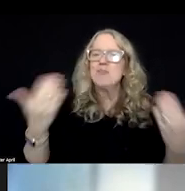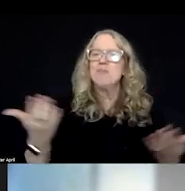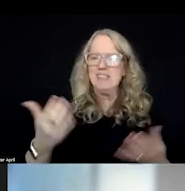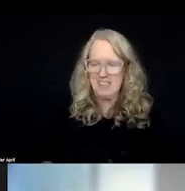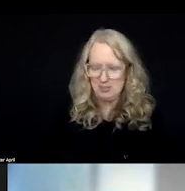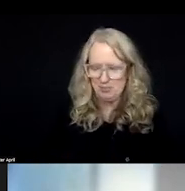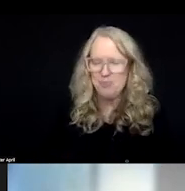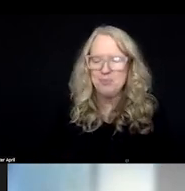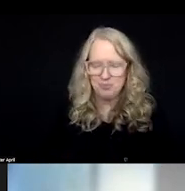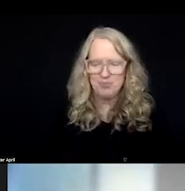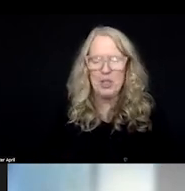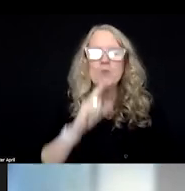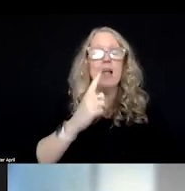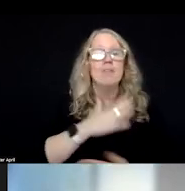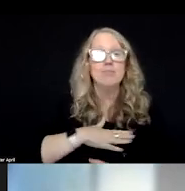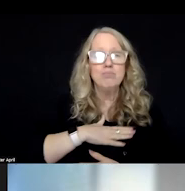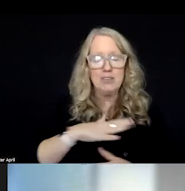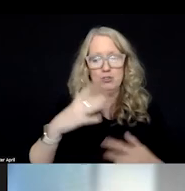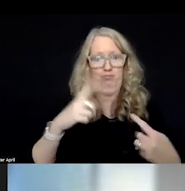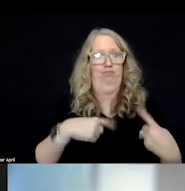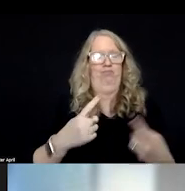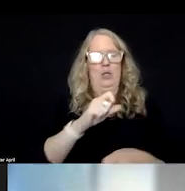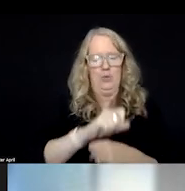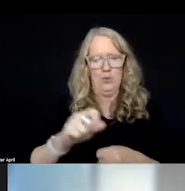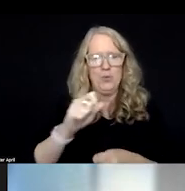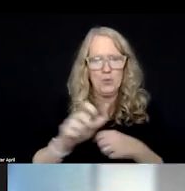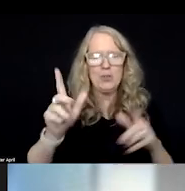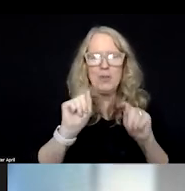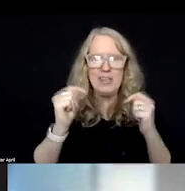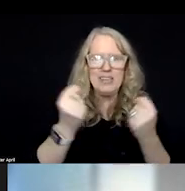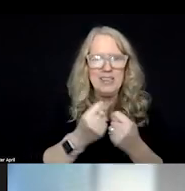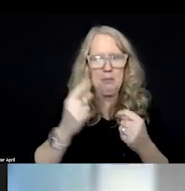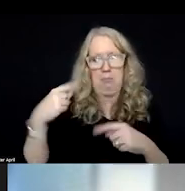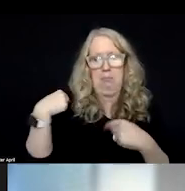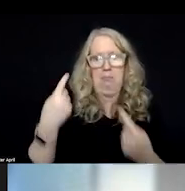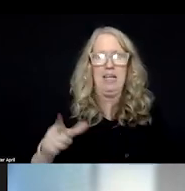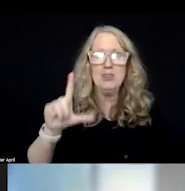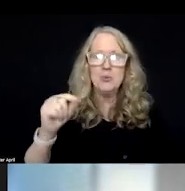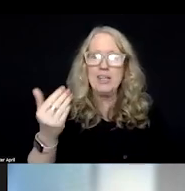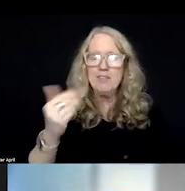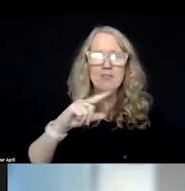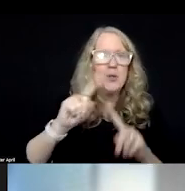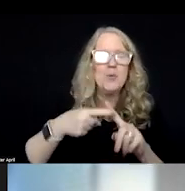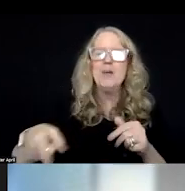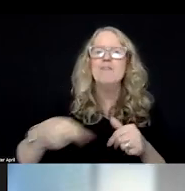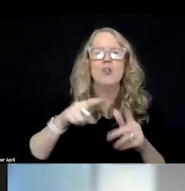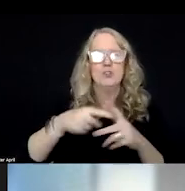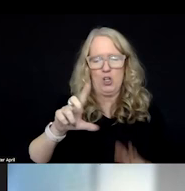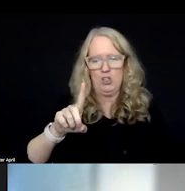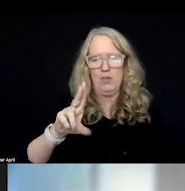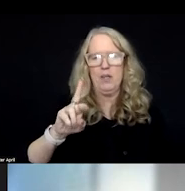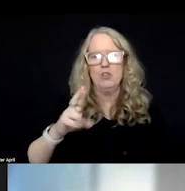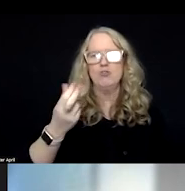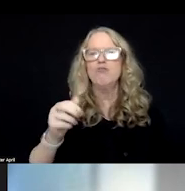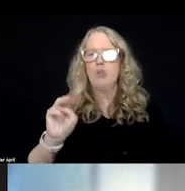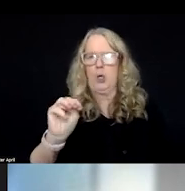I've had the pleasure of working with the Alliance team since 2015 when we started the Durham program. And